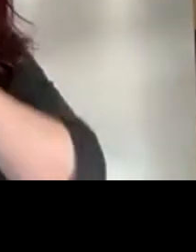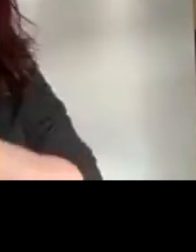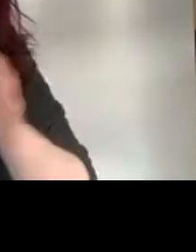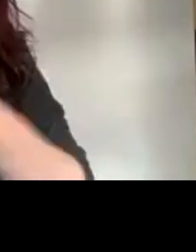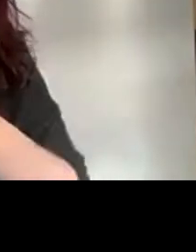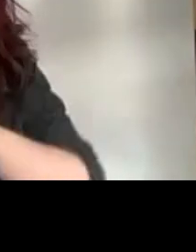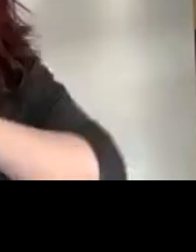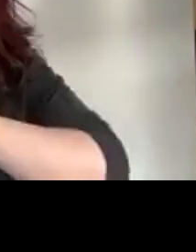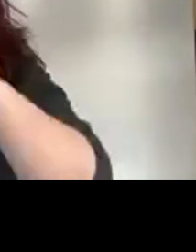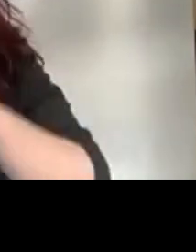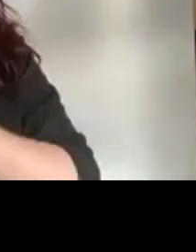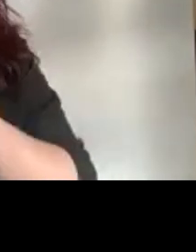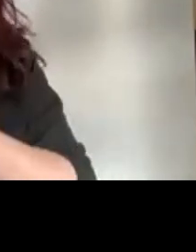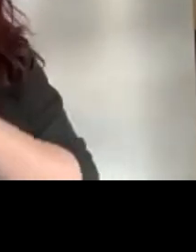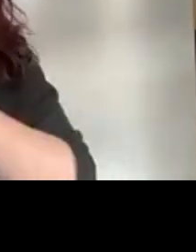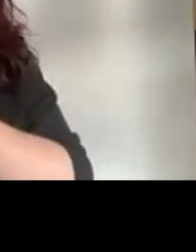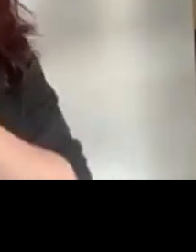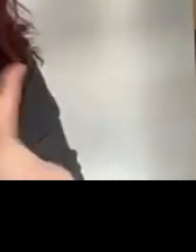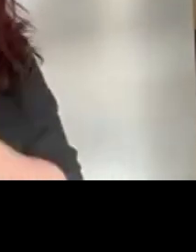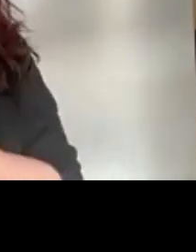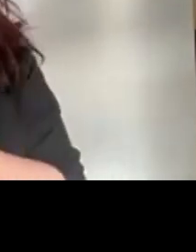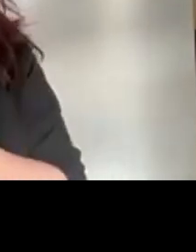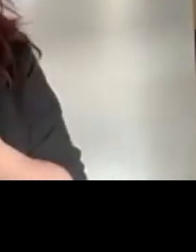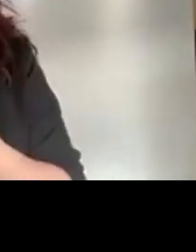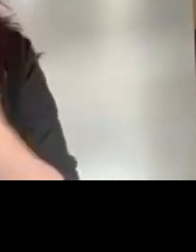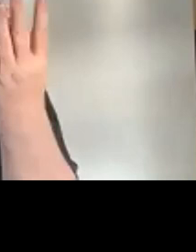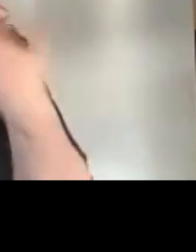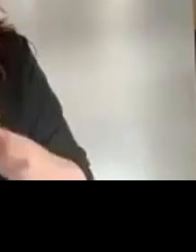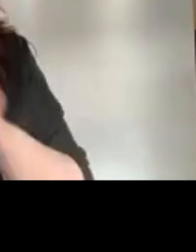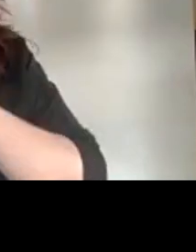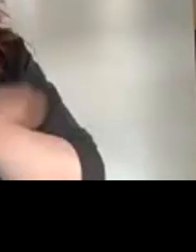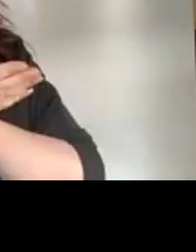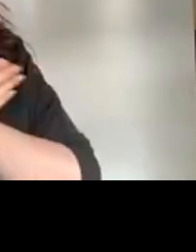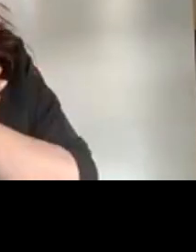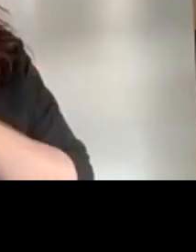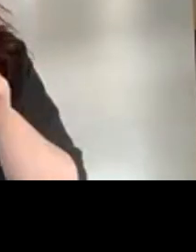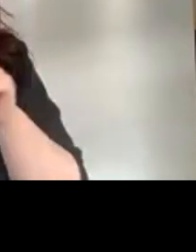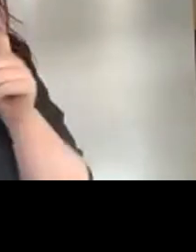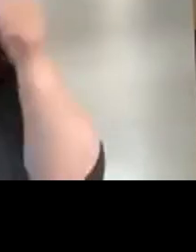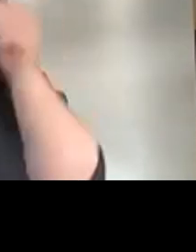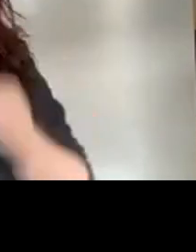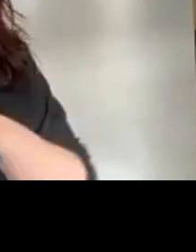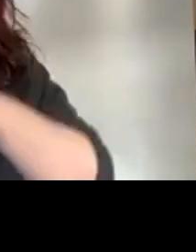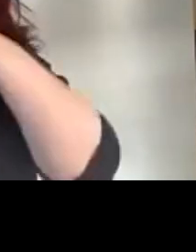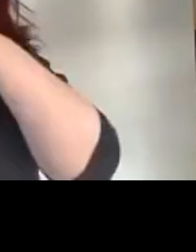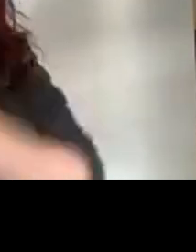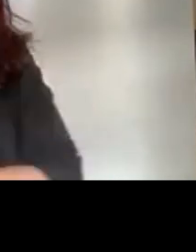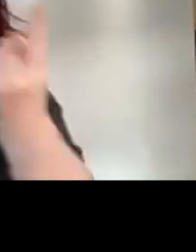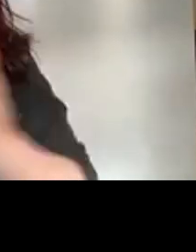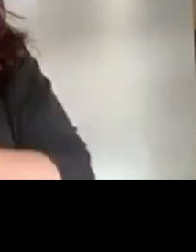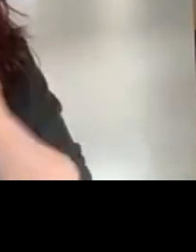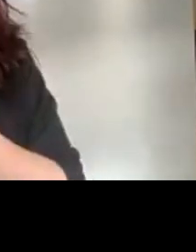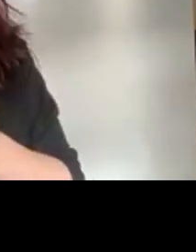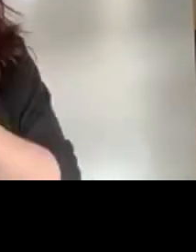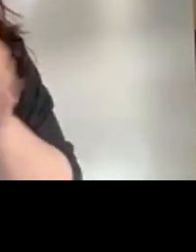projects and they all submitted a digital poster for last year's CAJ conference in Galway and the delegates